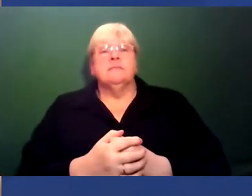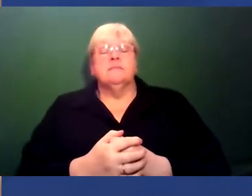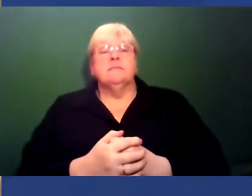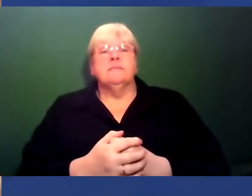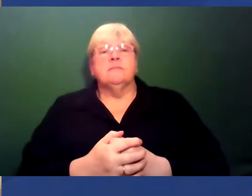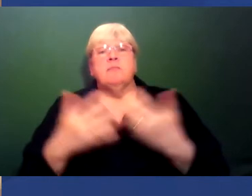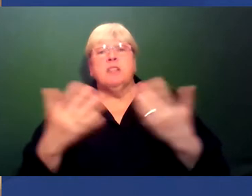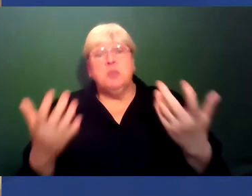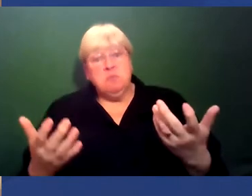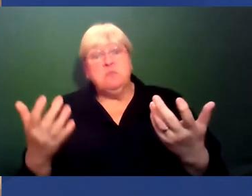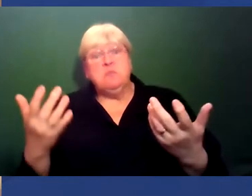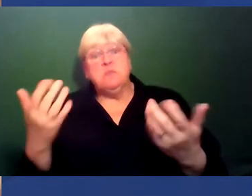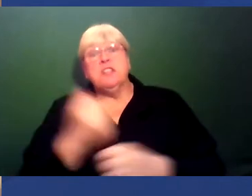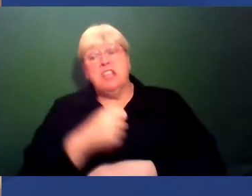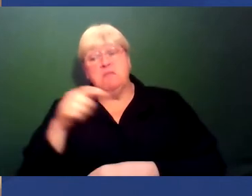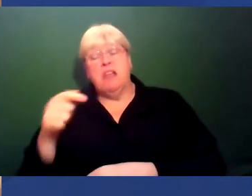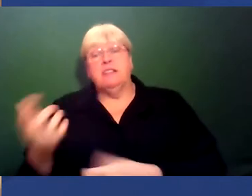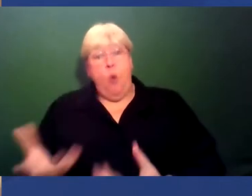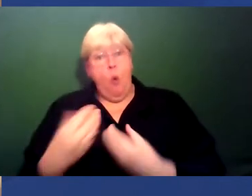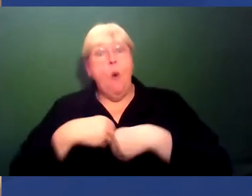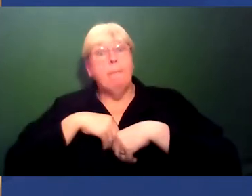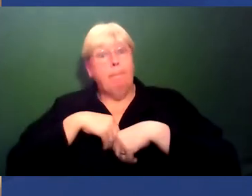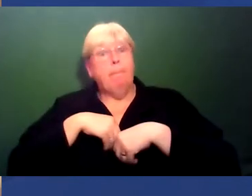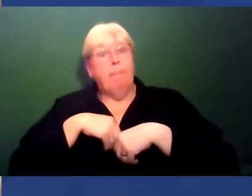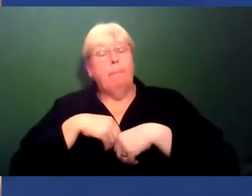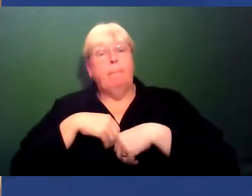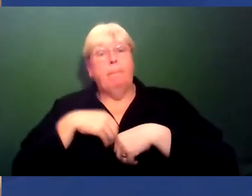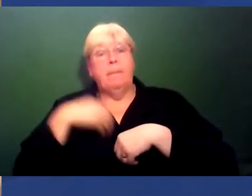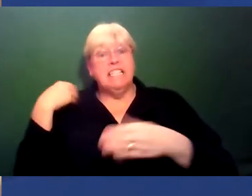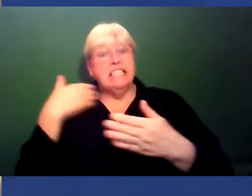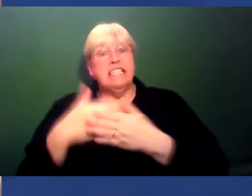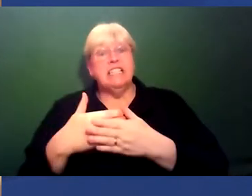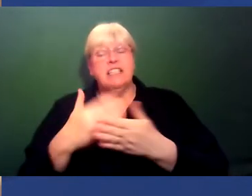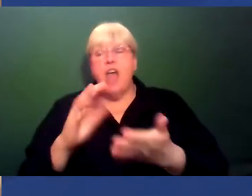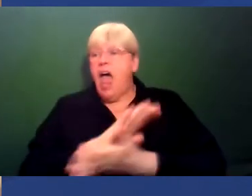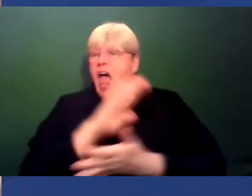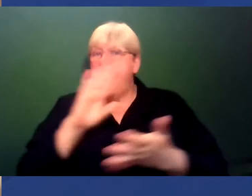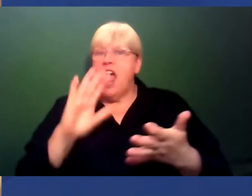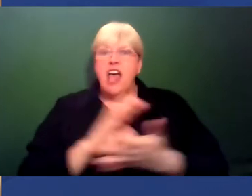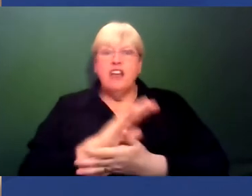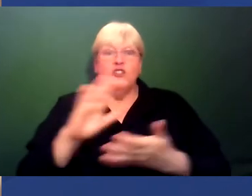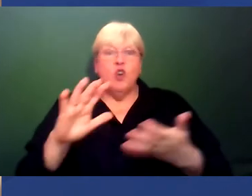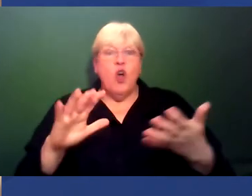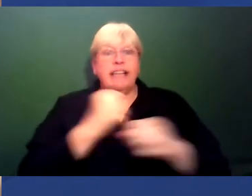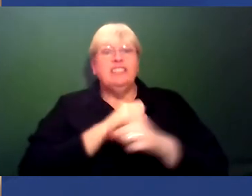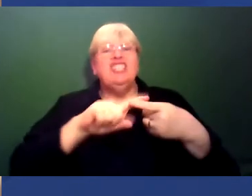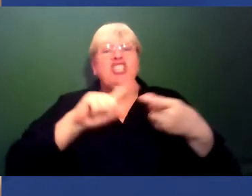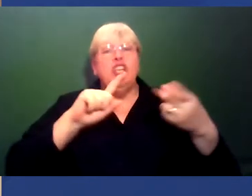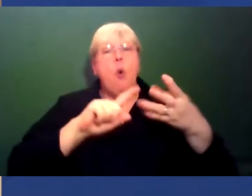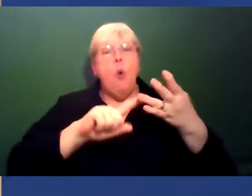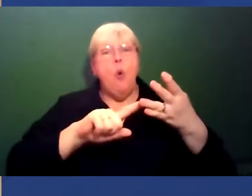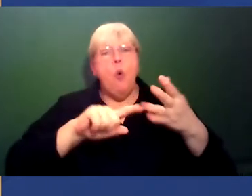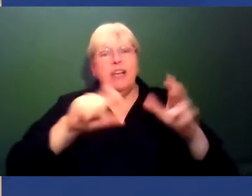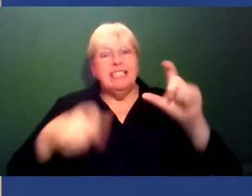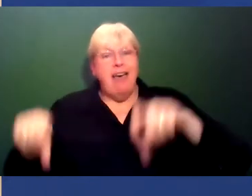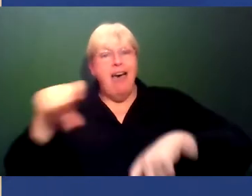And so, that just drew me in. And I think ever since then, I've just really enjoyed geoscience. And I won't,